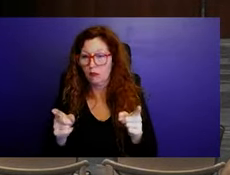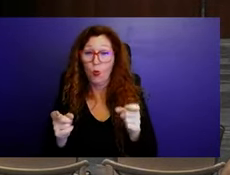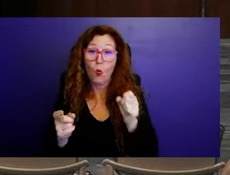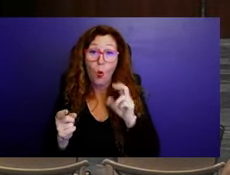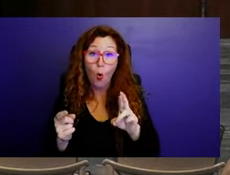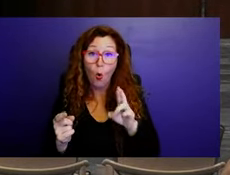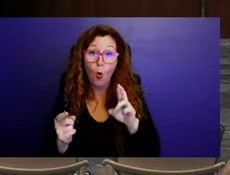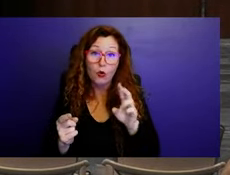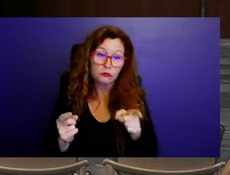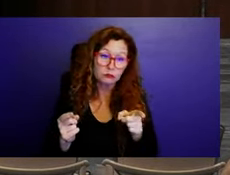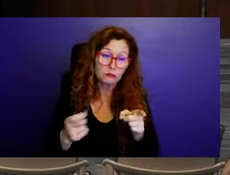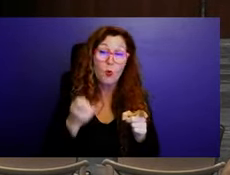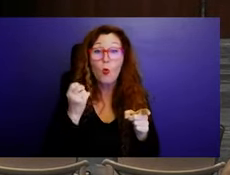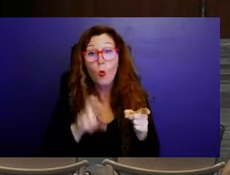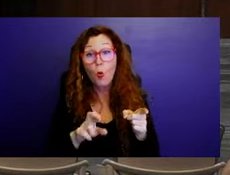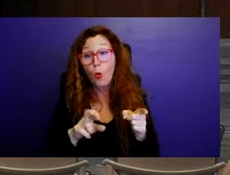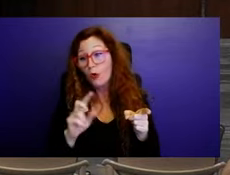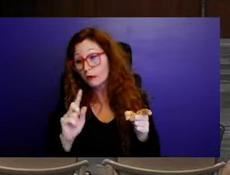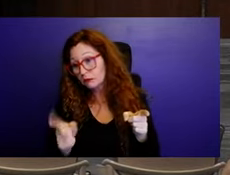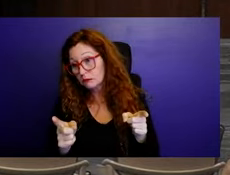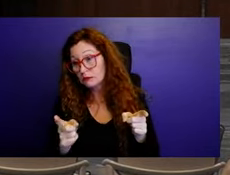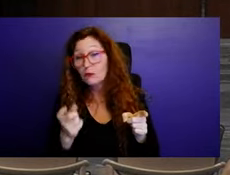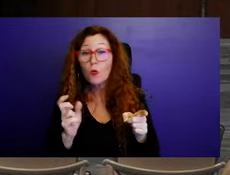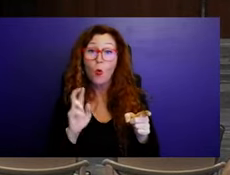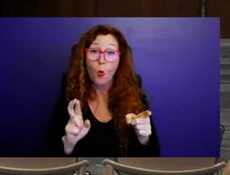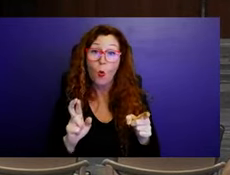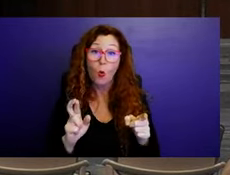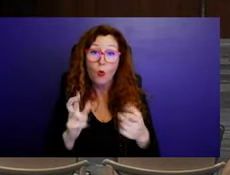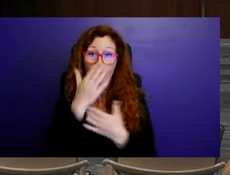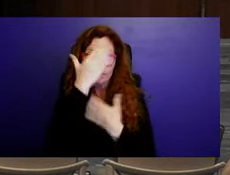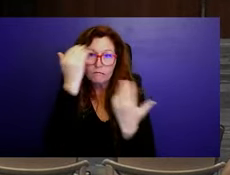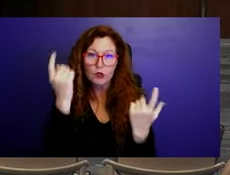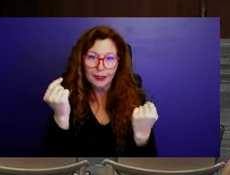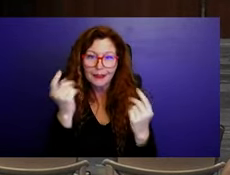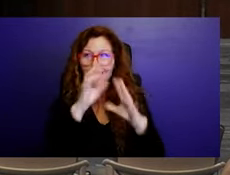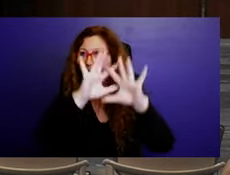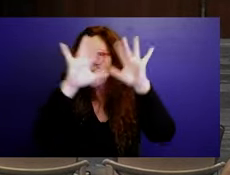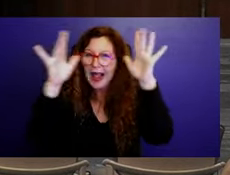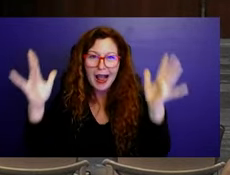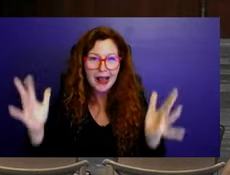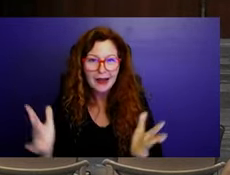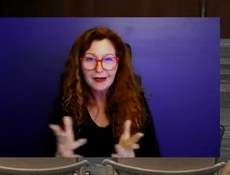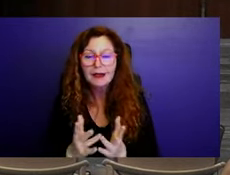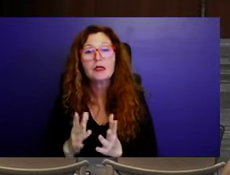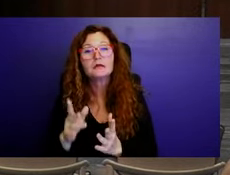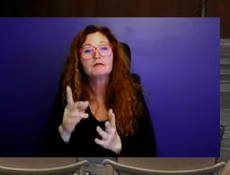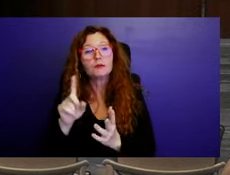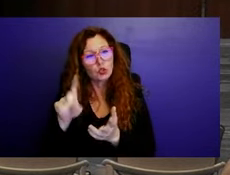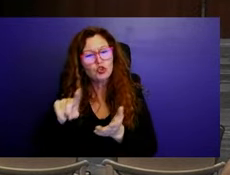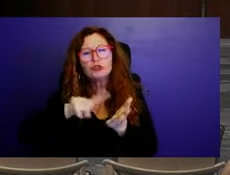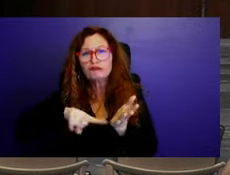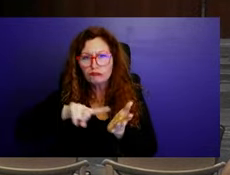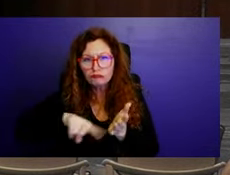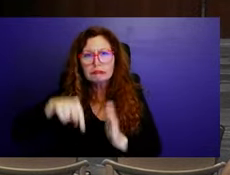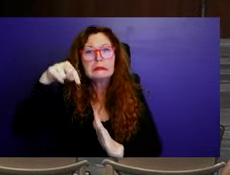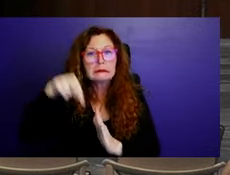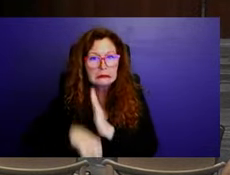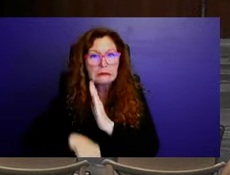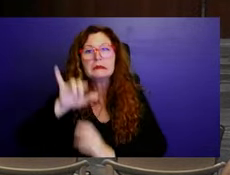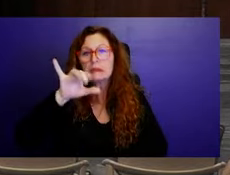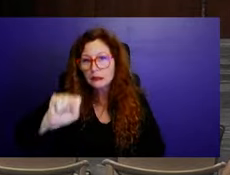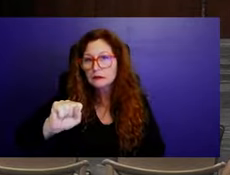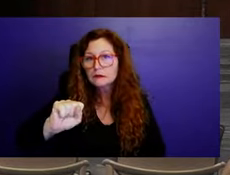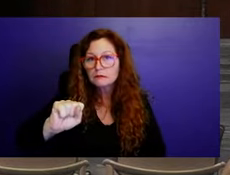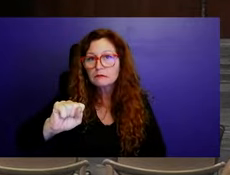based on the information presented by your group and what we do our research on and find out on our